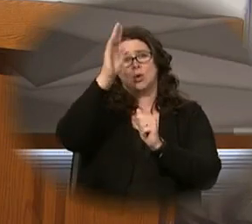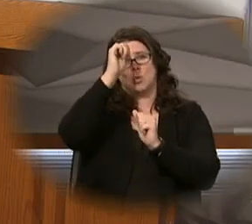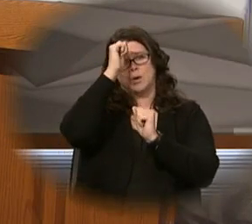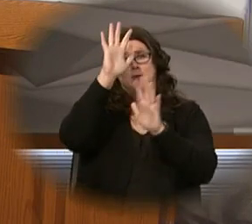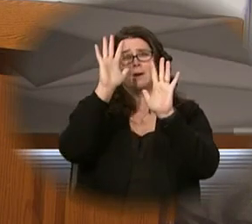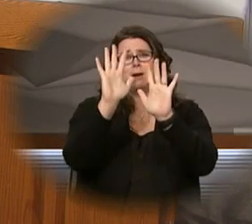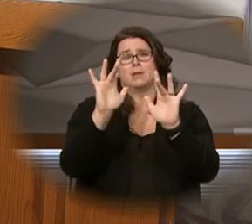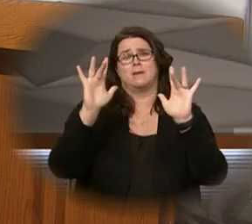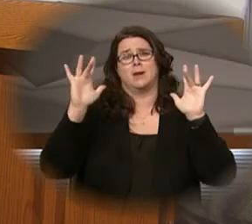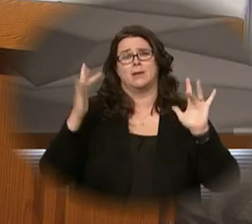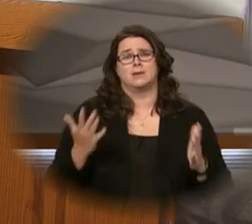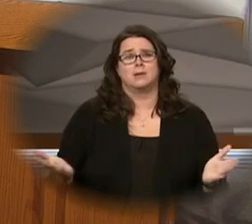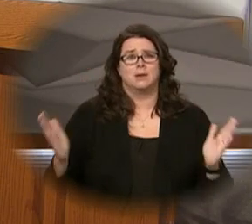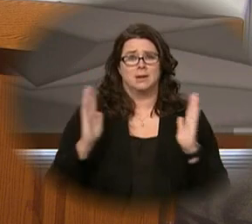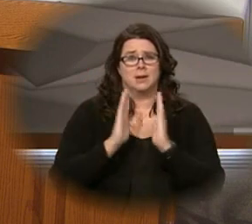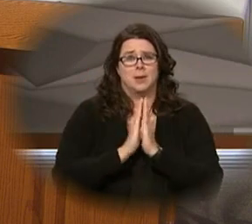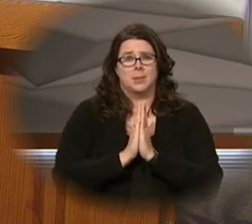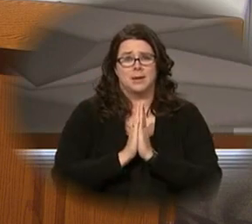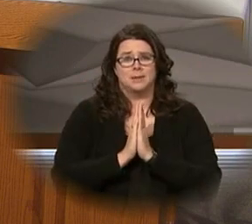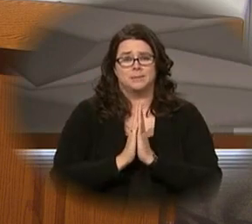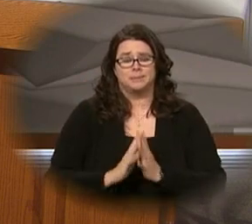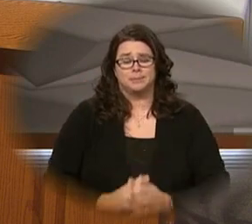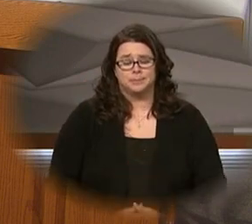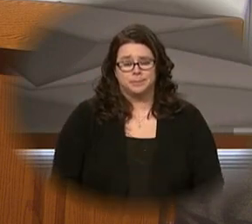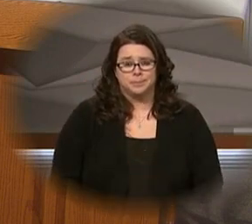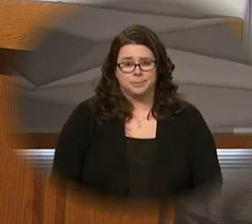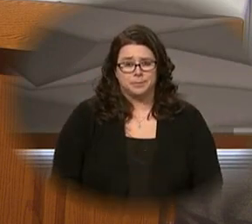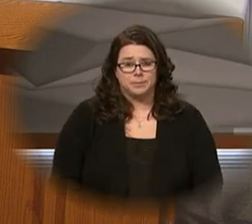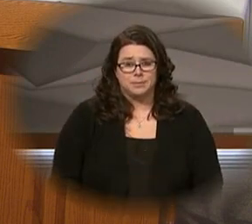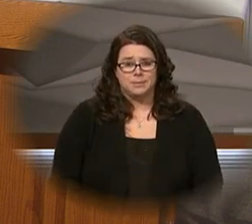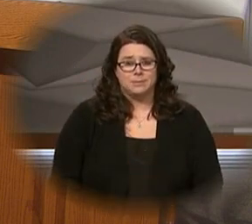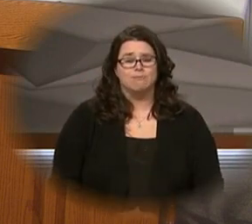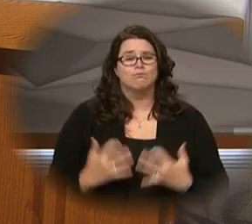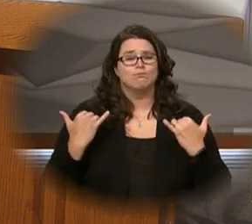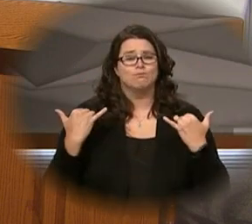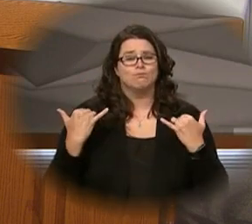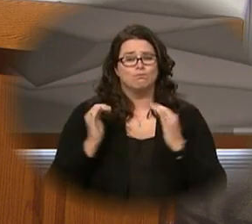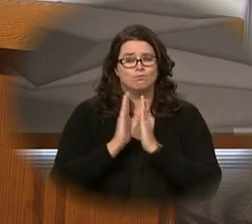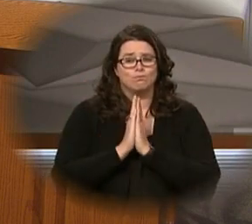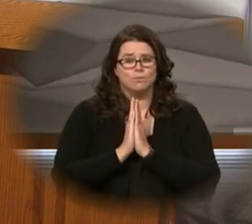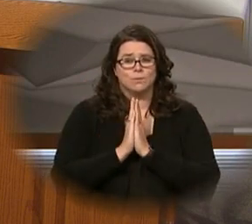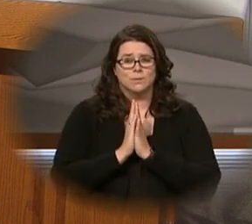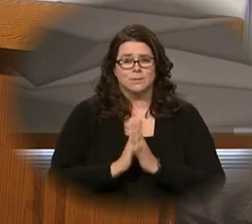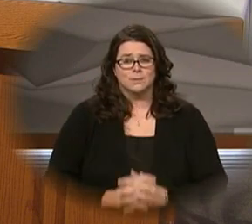and the glory of God the Father amen let us pray